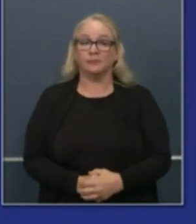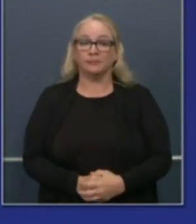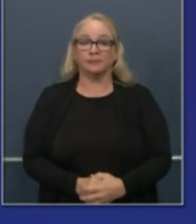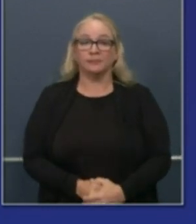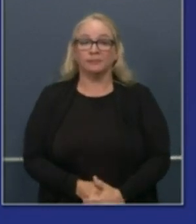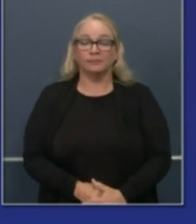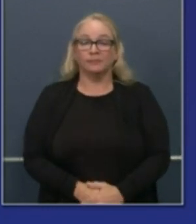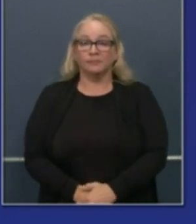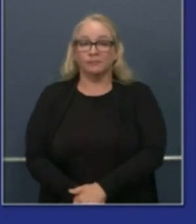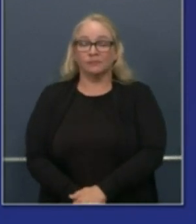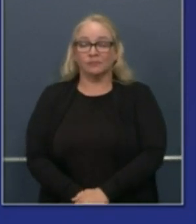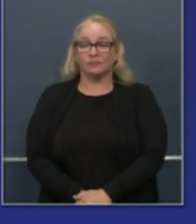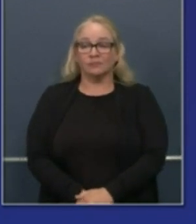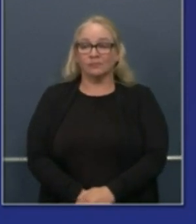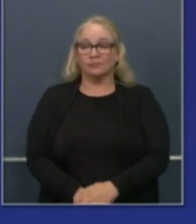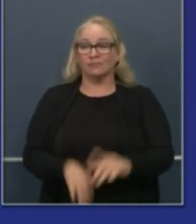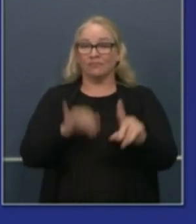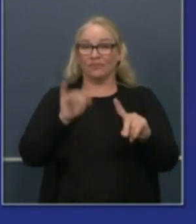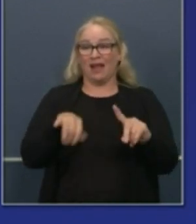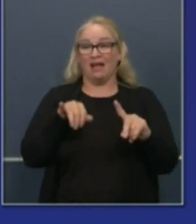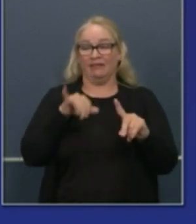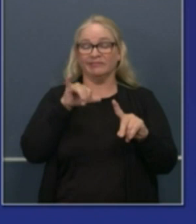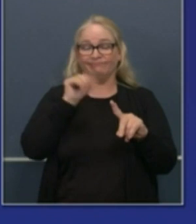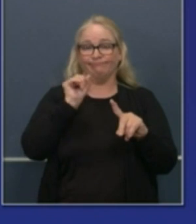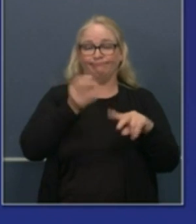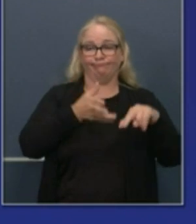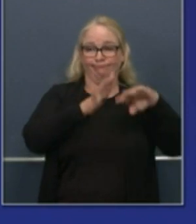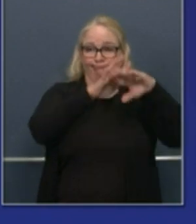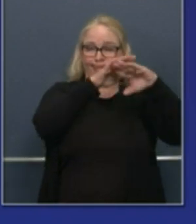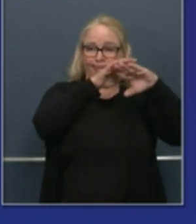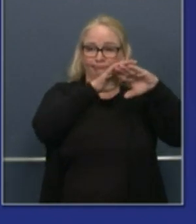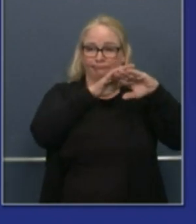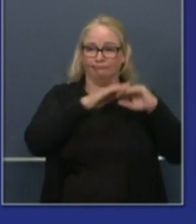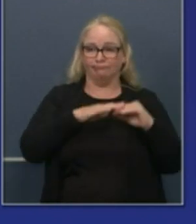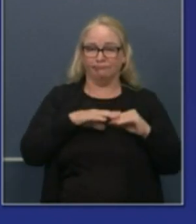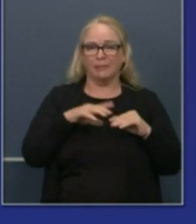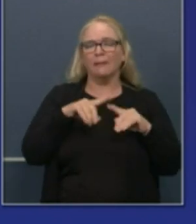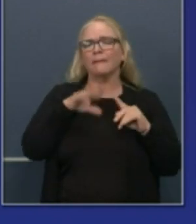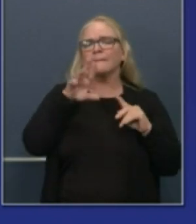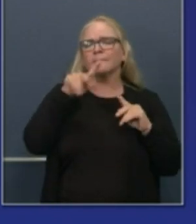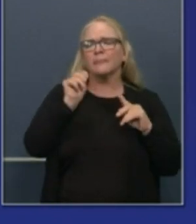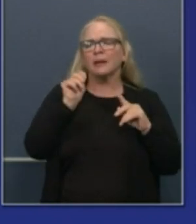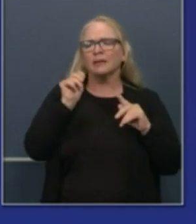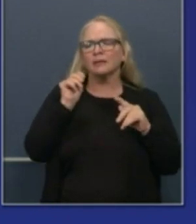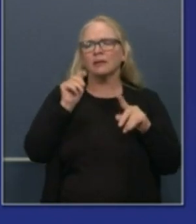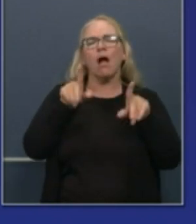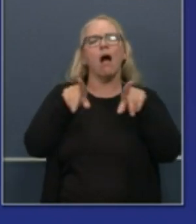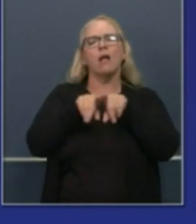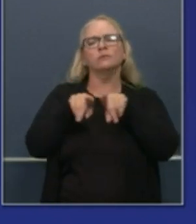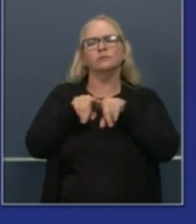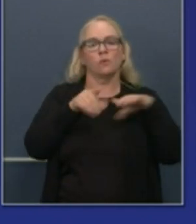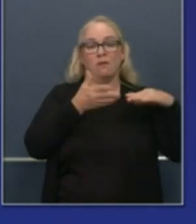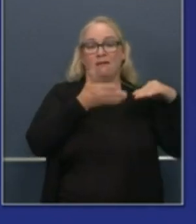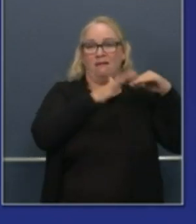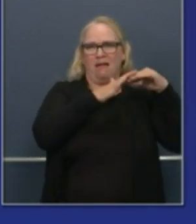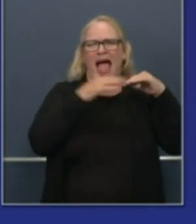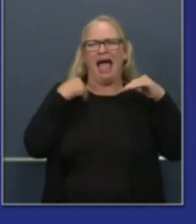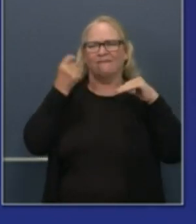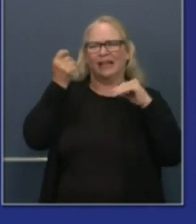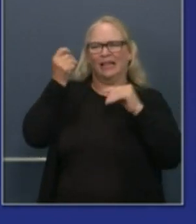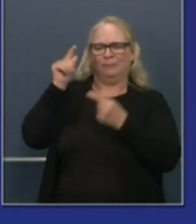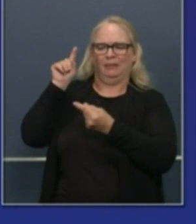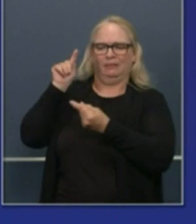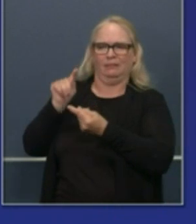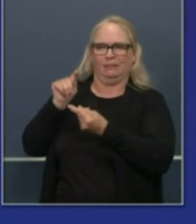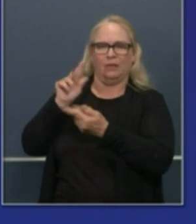an increase but it is a decline in the increase we've experienced over a three-week period.